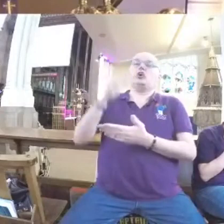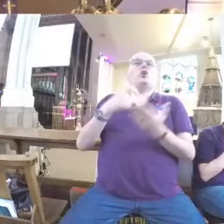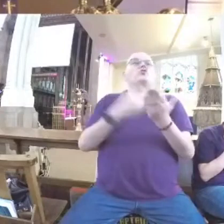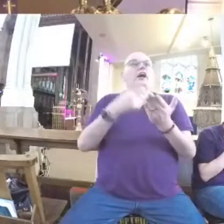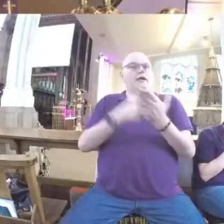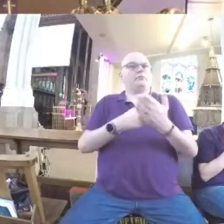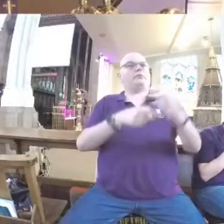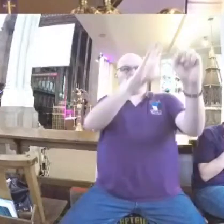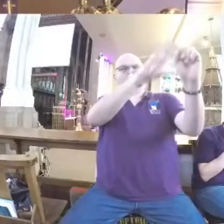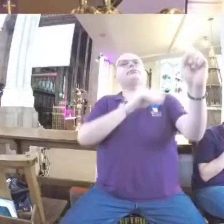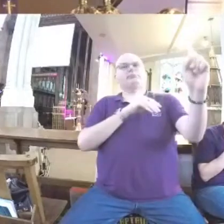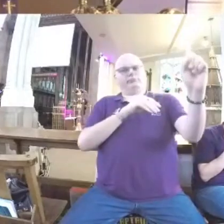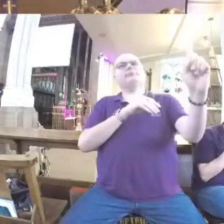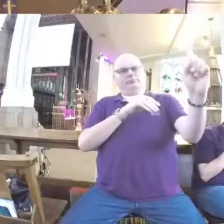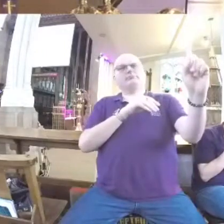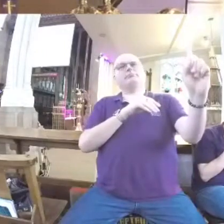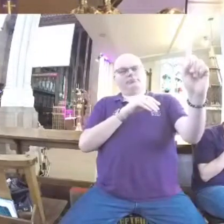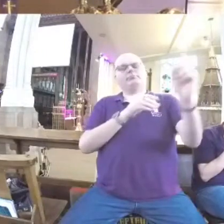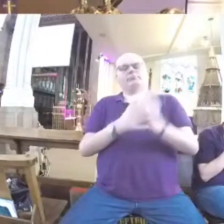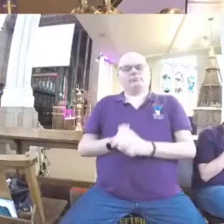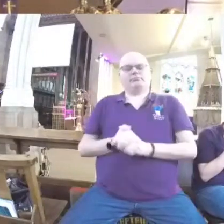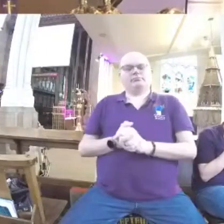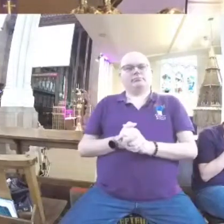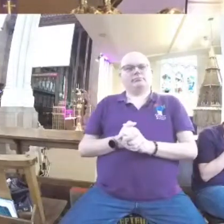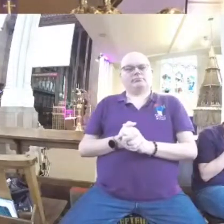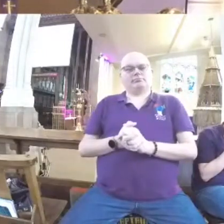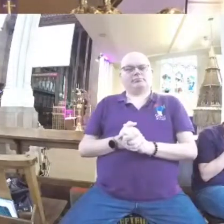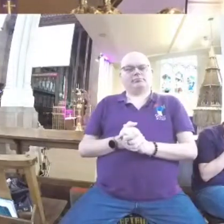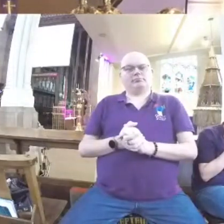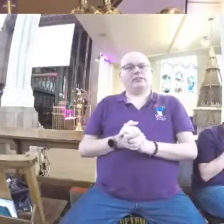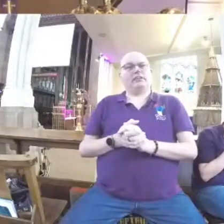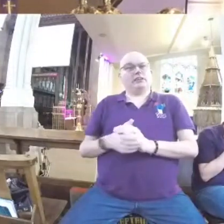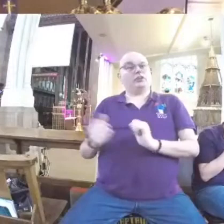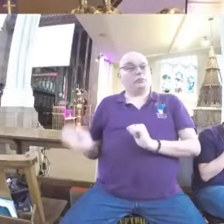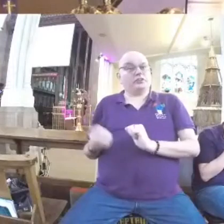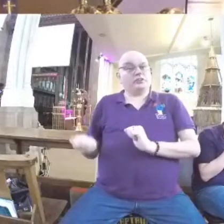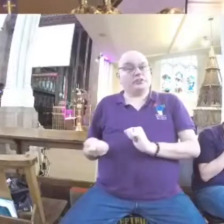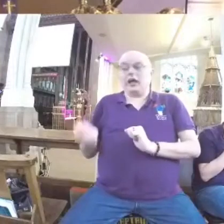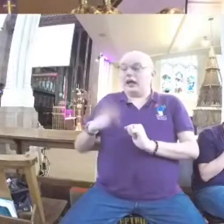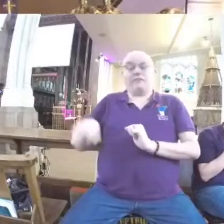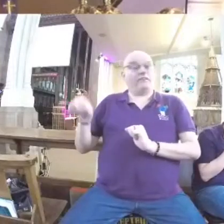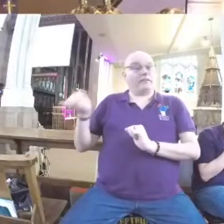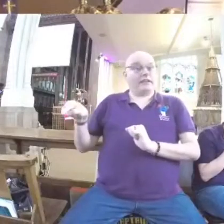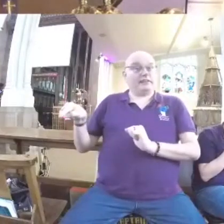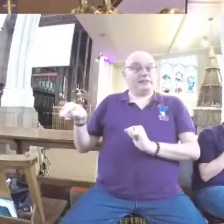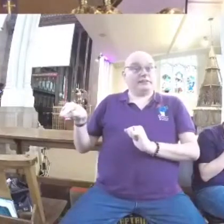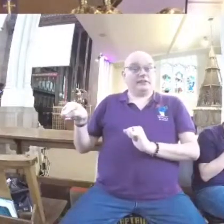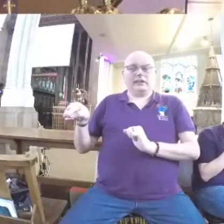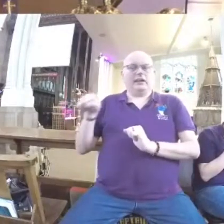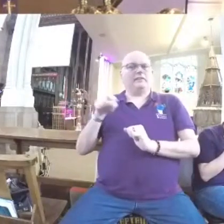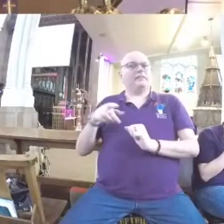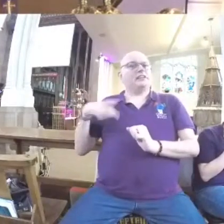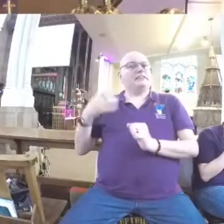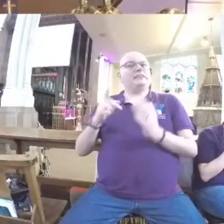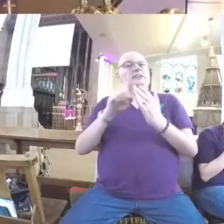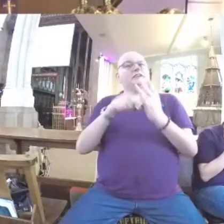Testament example. As I mentioned, she was a prostitute and a Canaanite living in the city of Jericho during the time of Joshua's